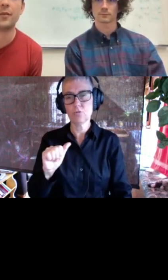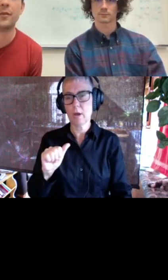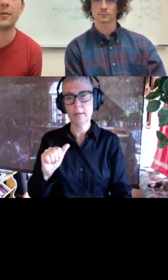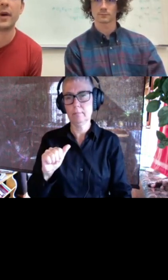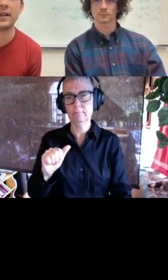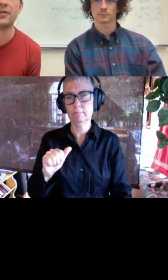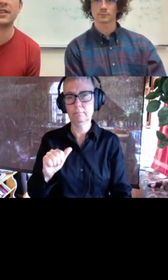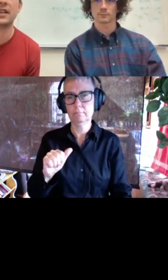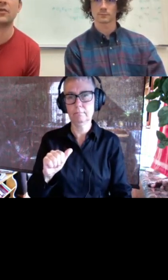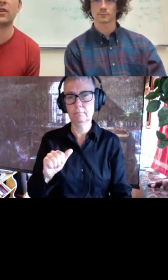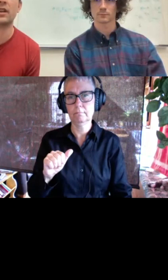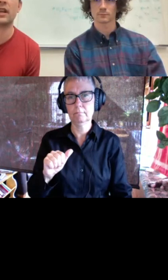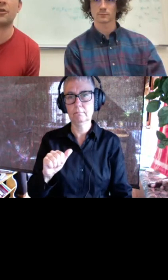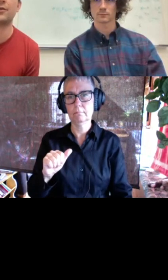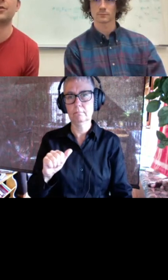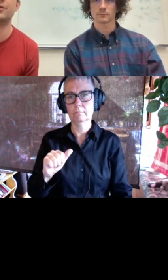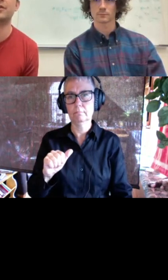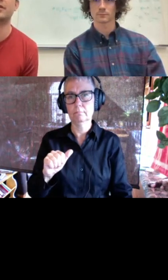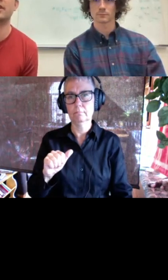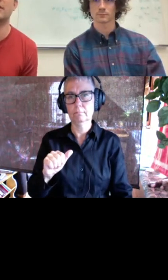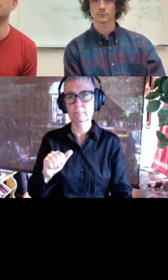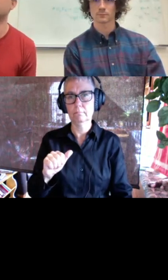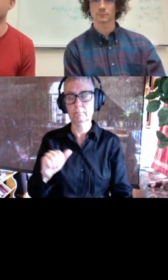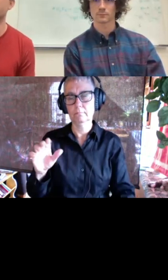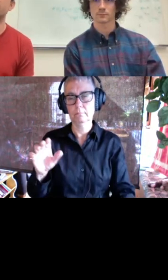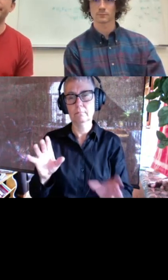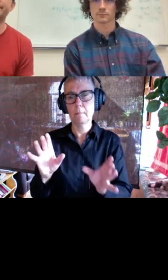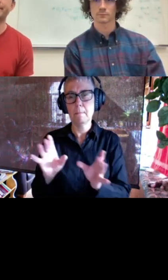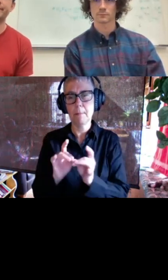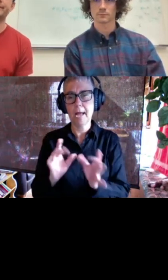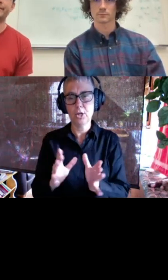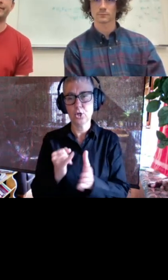binder design with alpha fold uh multimer